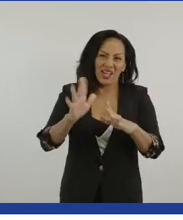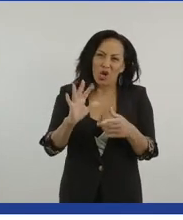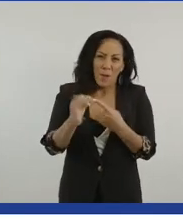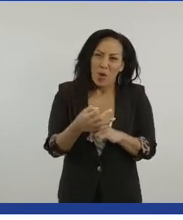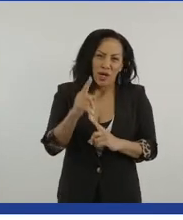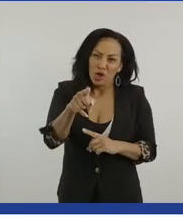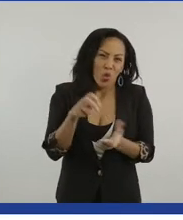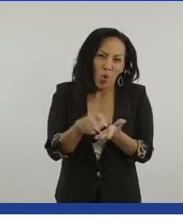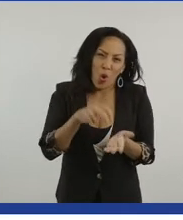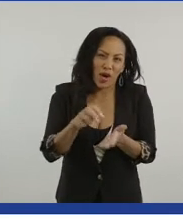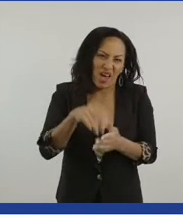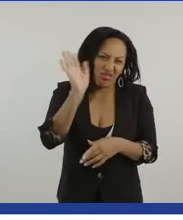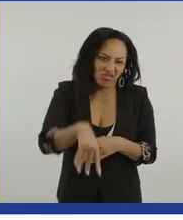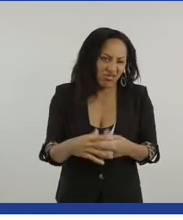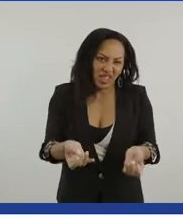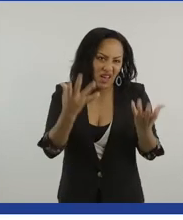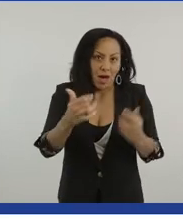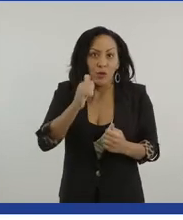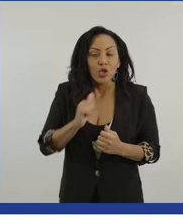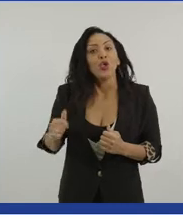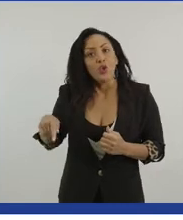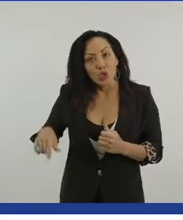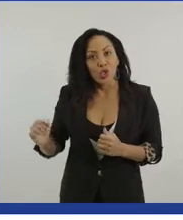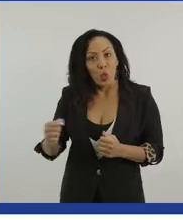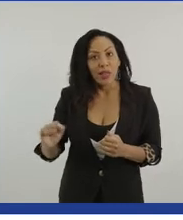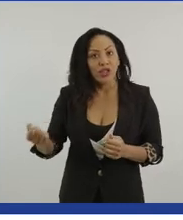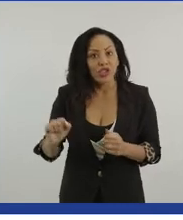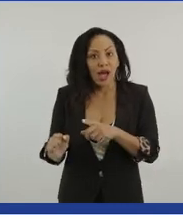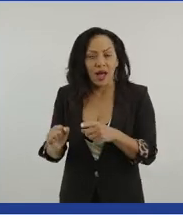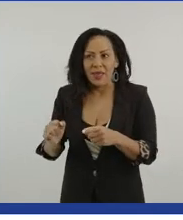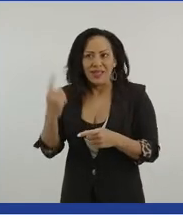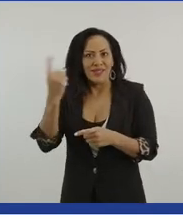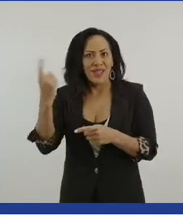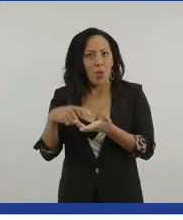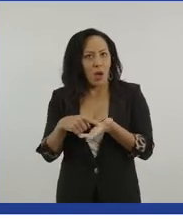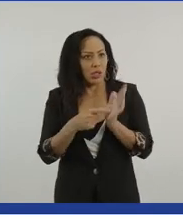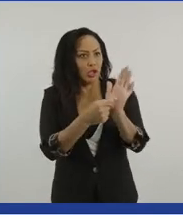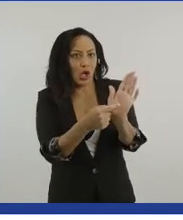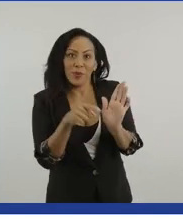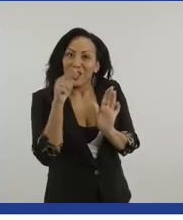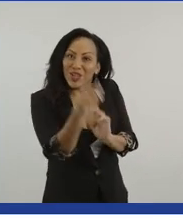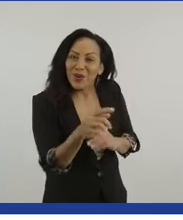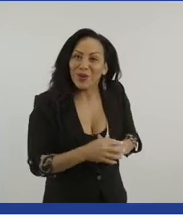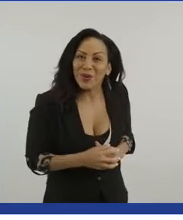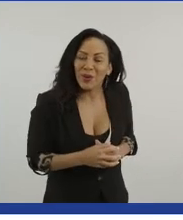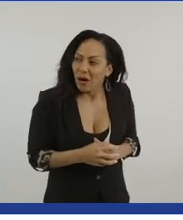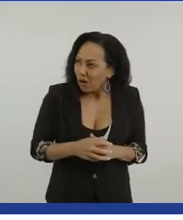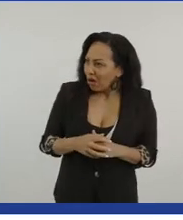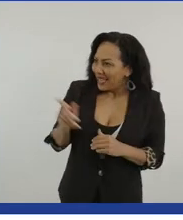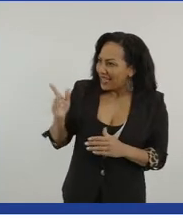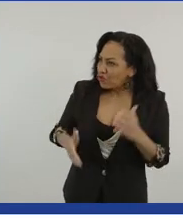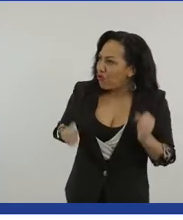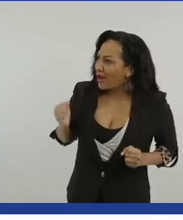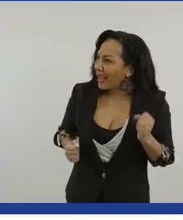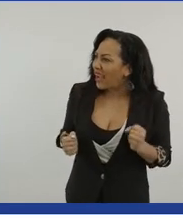chair. And then someone actually showed me you and I was like, well, he can like run. So if he can run, I'm sure I can walk a couple of steps. So that's